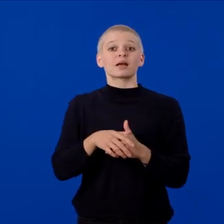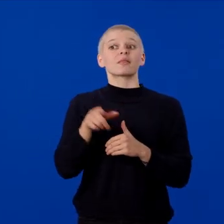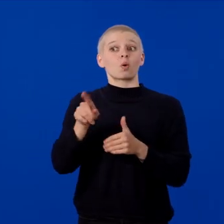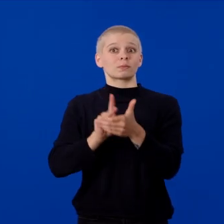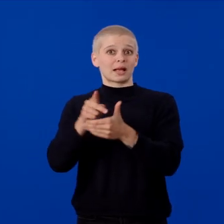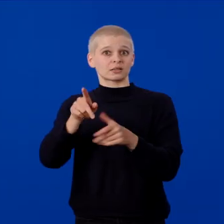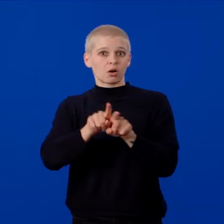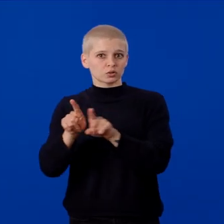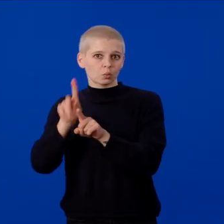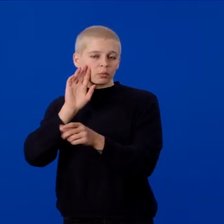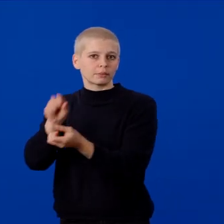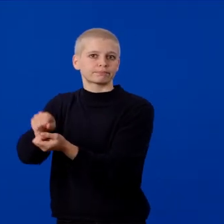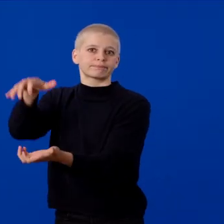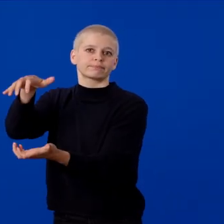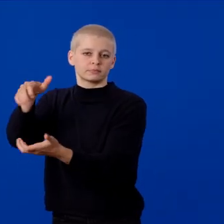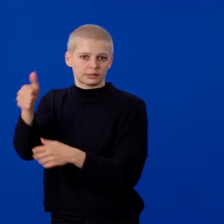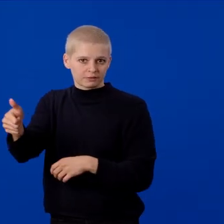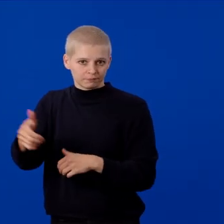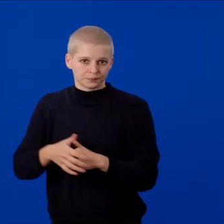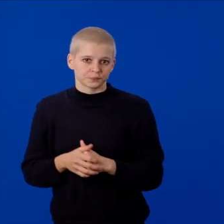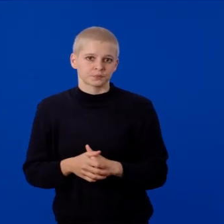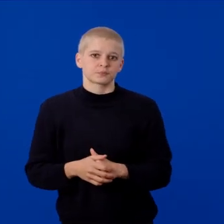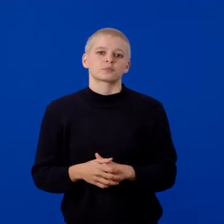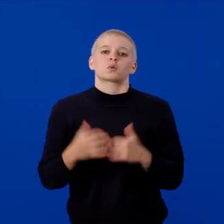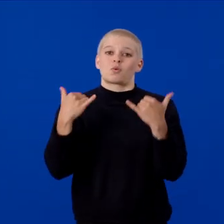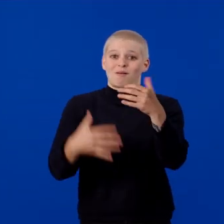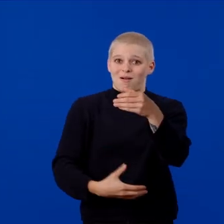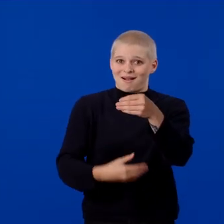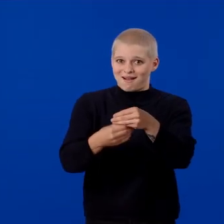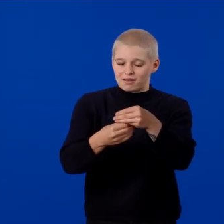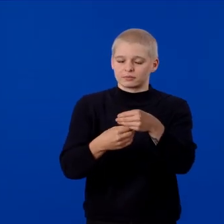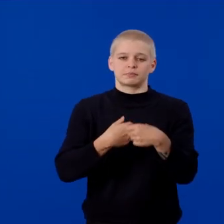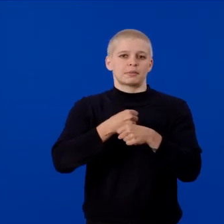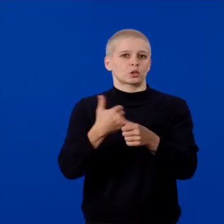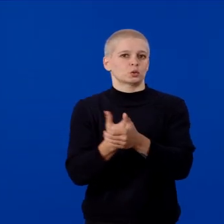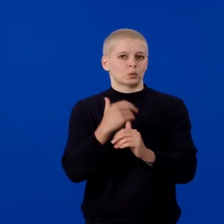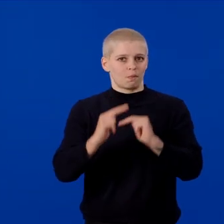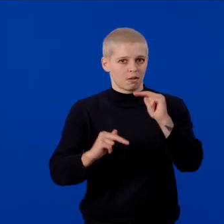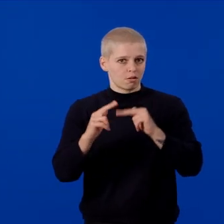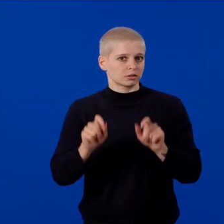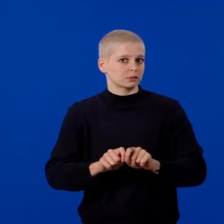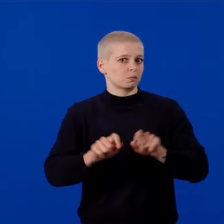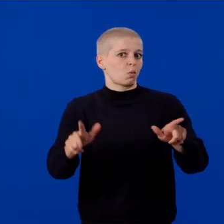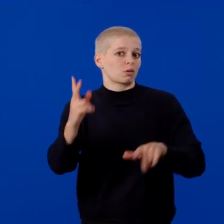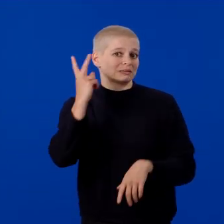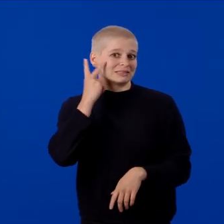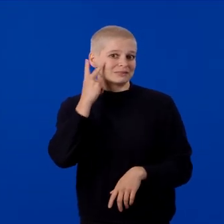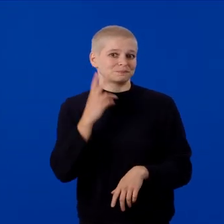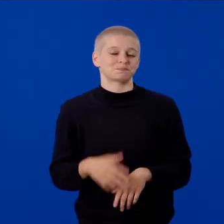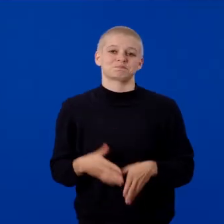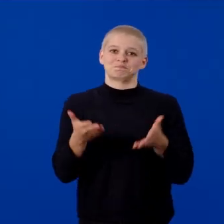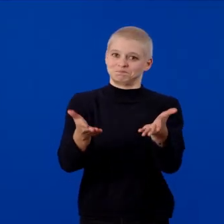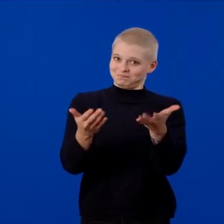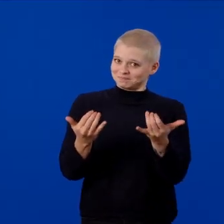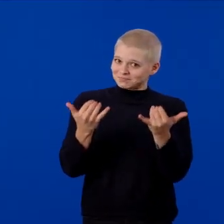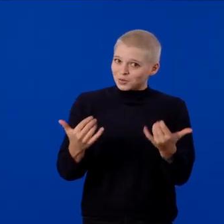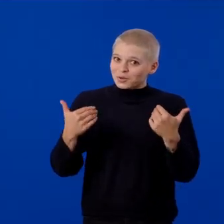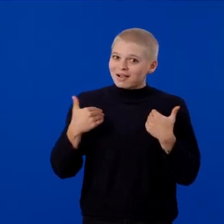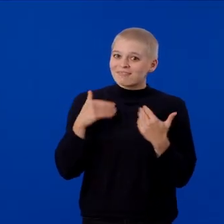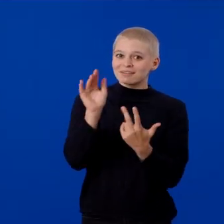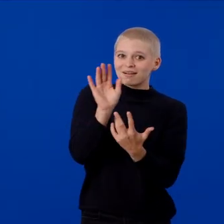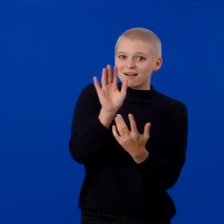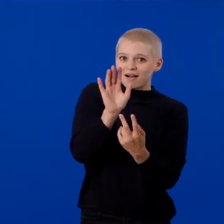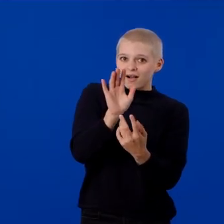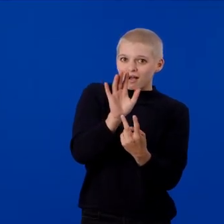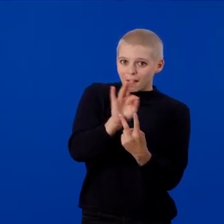That's it. Let's add the current scene to our scene list, create a new build, and deploy it. And this time, we have an option to